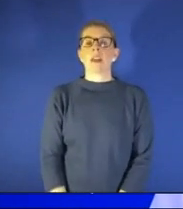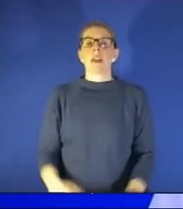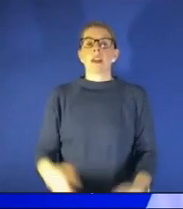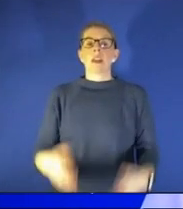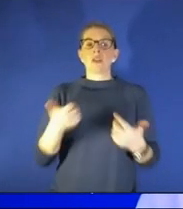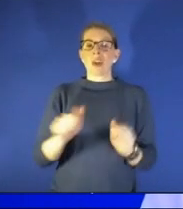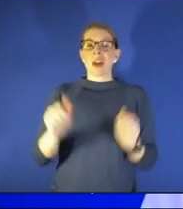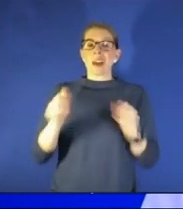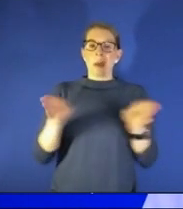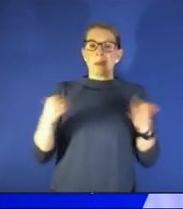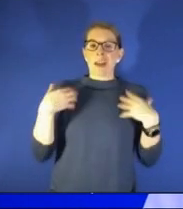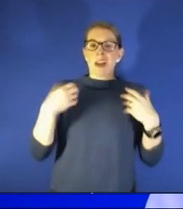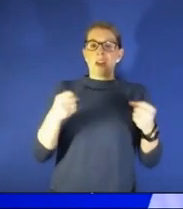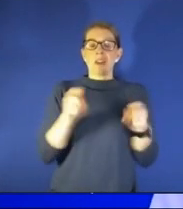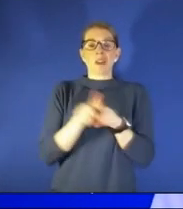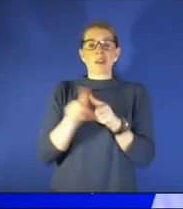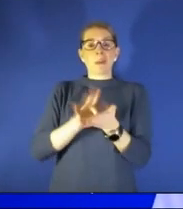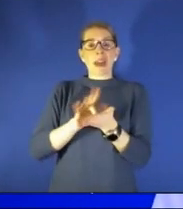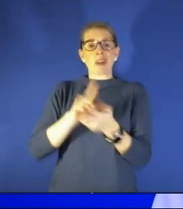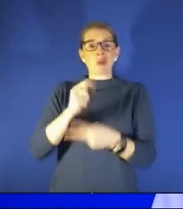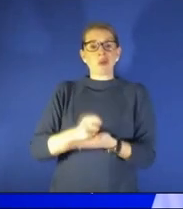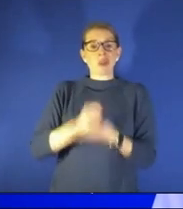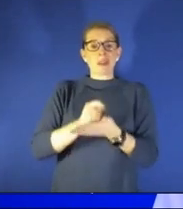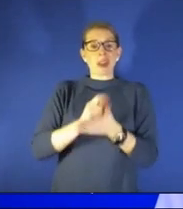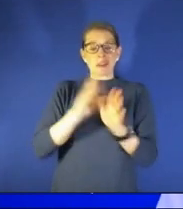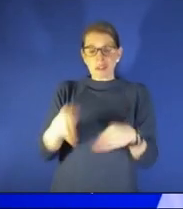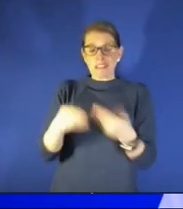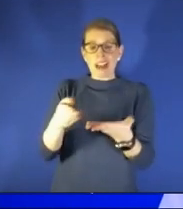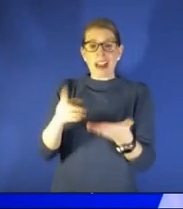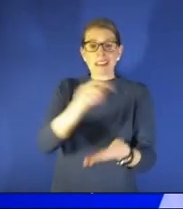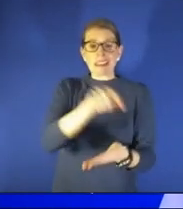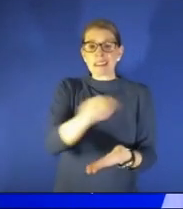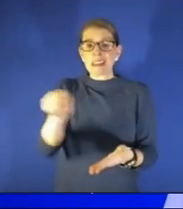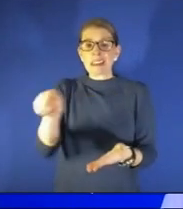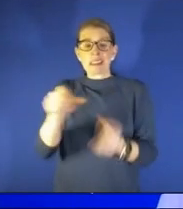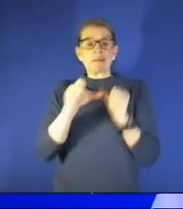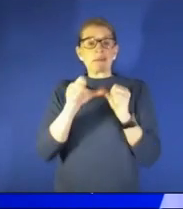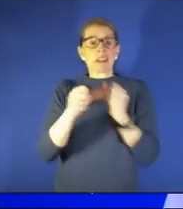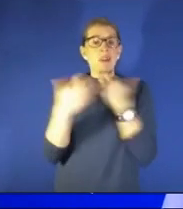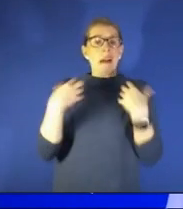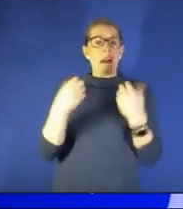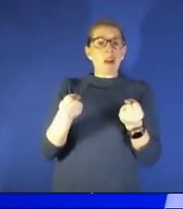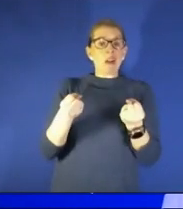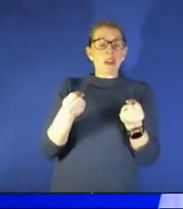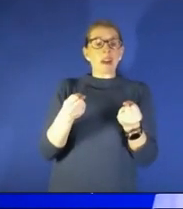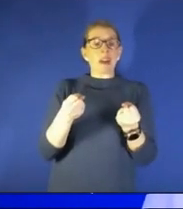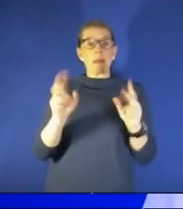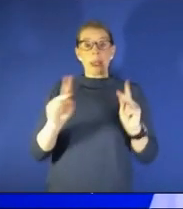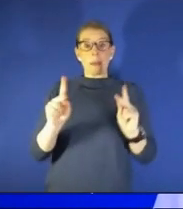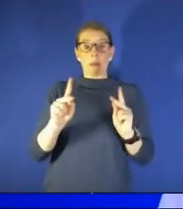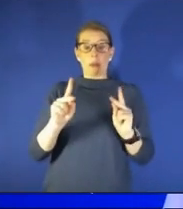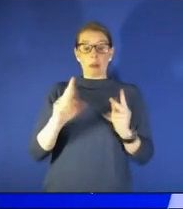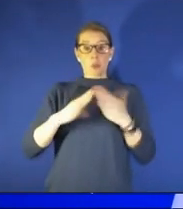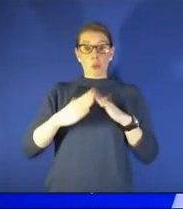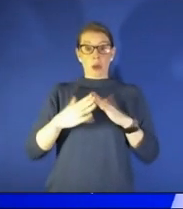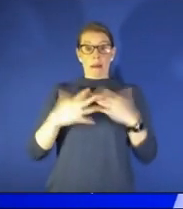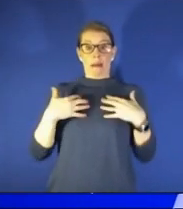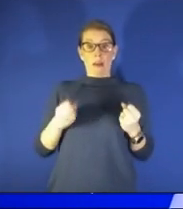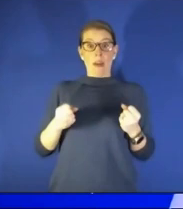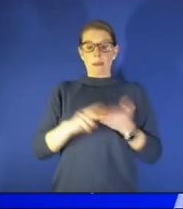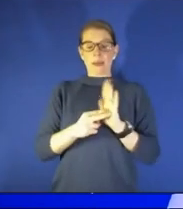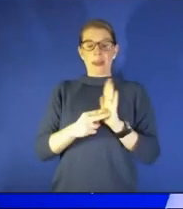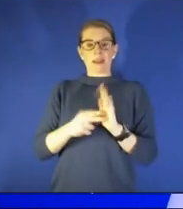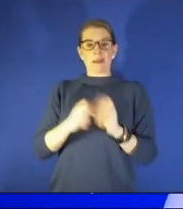treatment to those populations really to keep them healthy because we know that when people and communities are healthier their production is much better